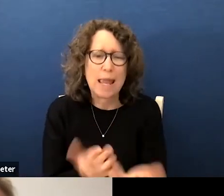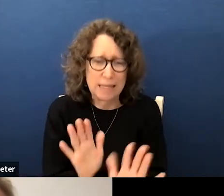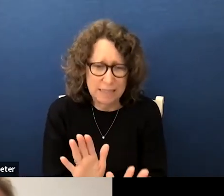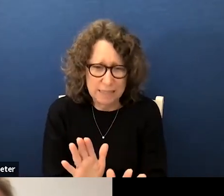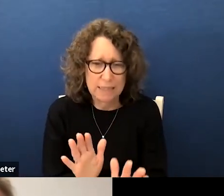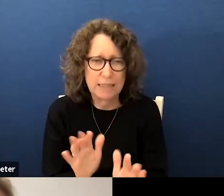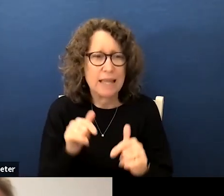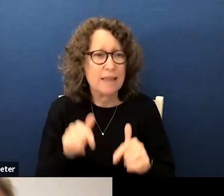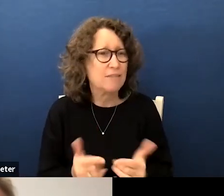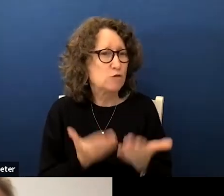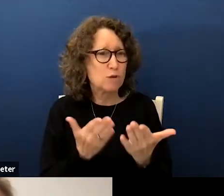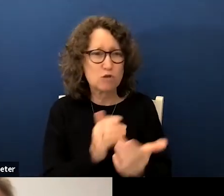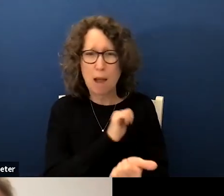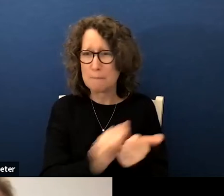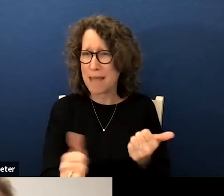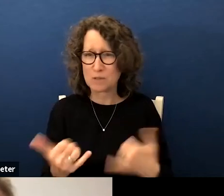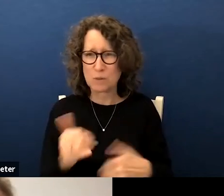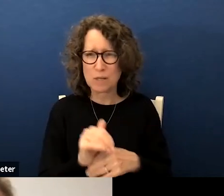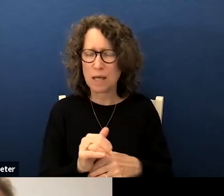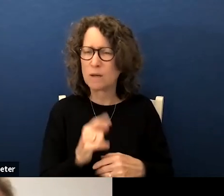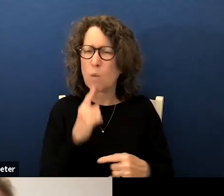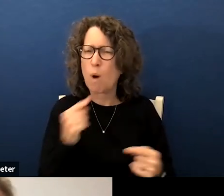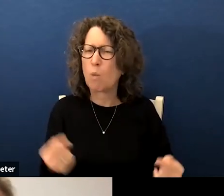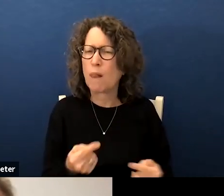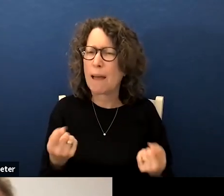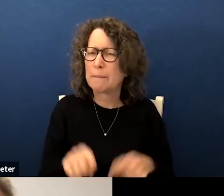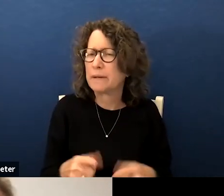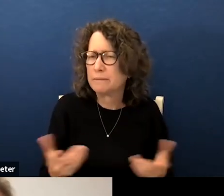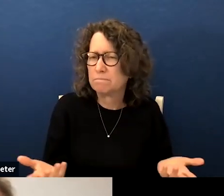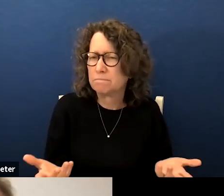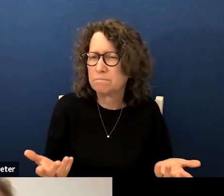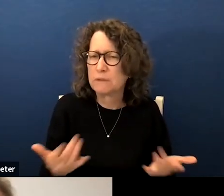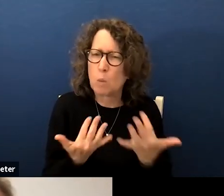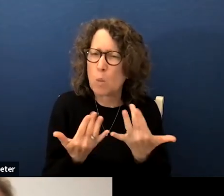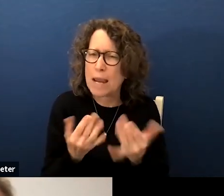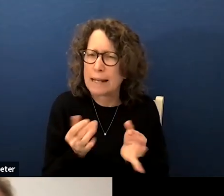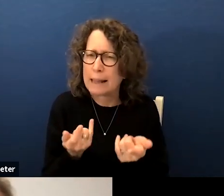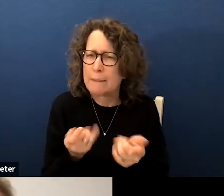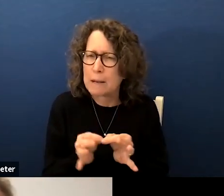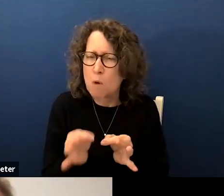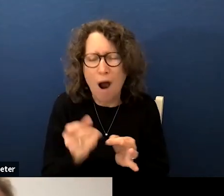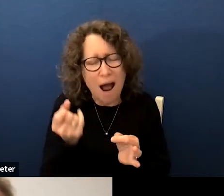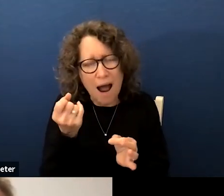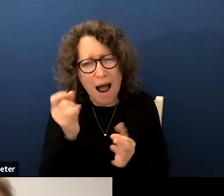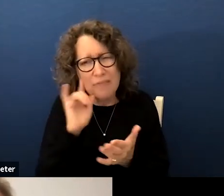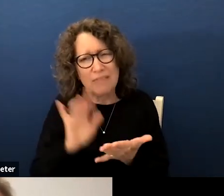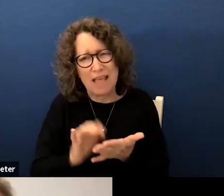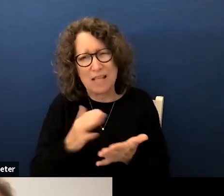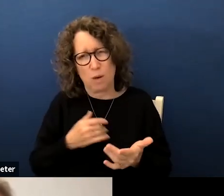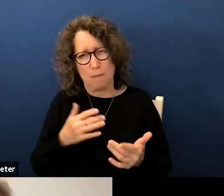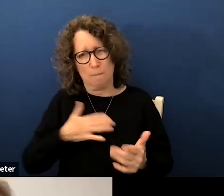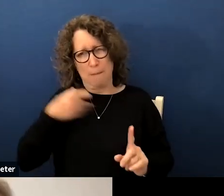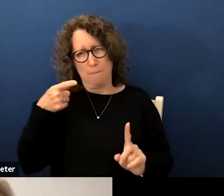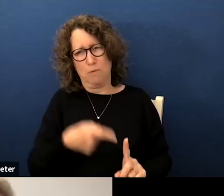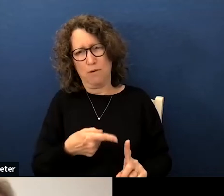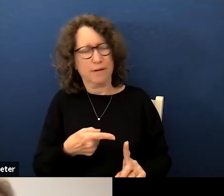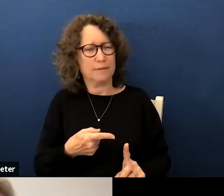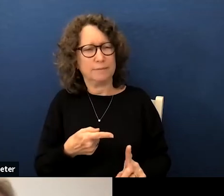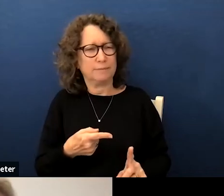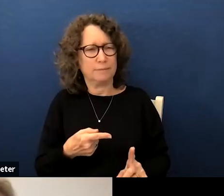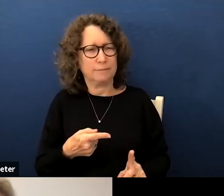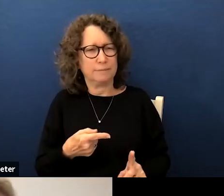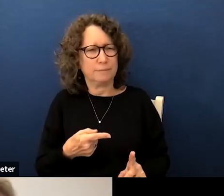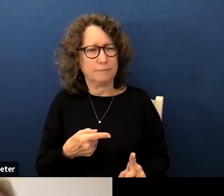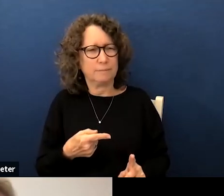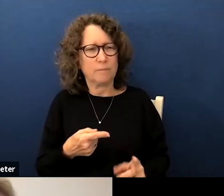this resolution doesn't go through what harm is going to come in waiting a little bit that i think that's what i'm saying perhaps even what board member